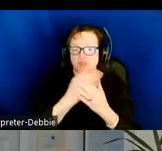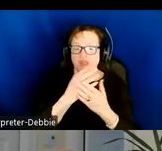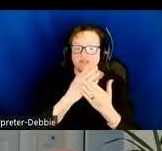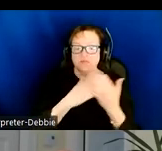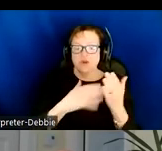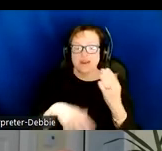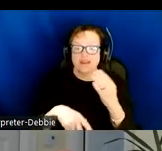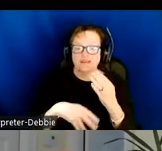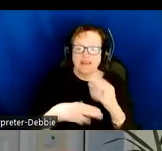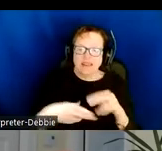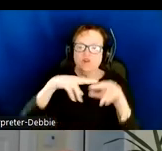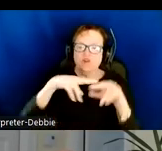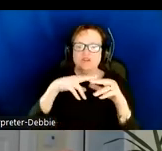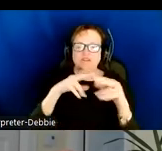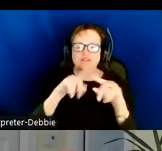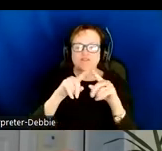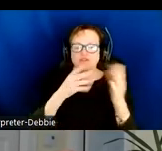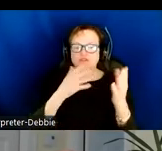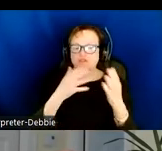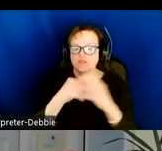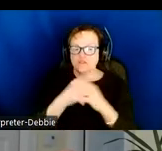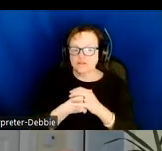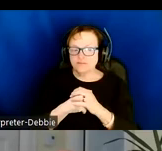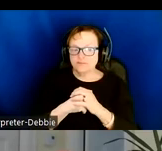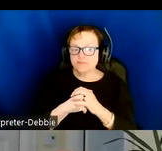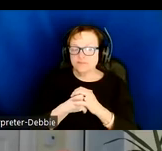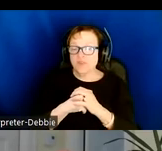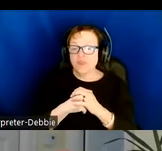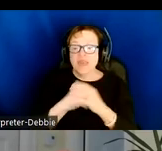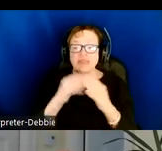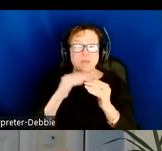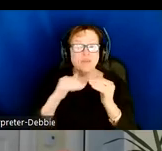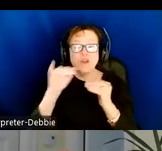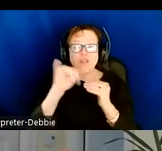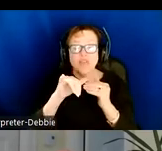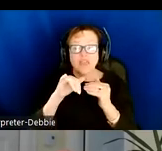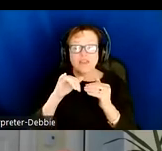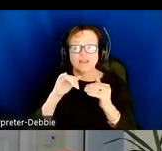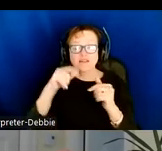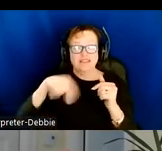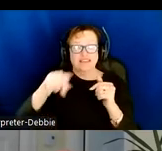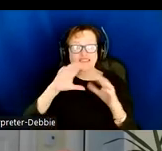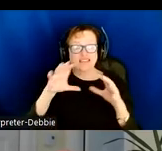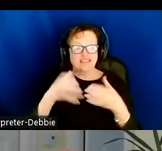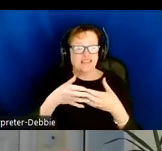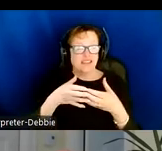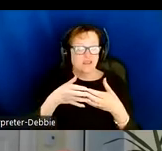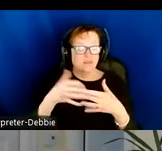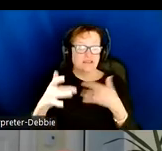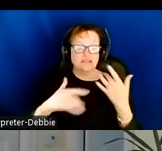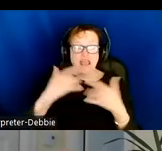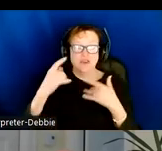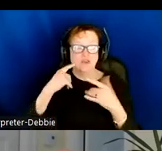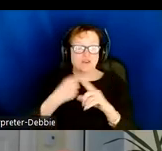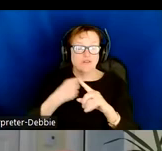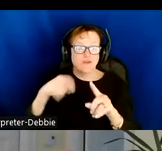provides. But beyond that, beyond what we've talked about today, our team is very keen to hear from you and find out where